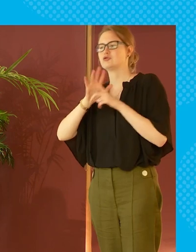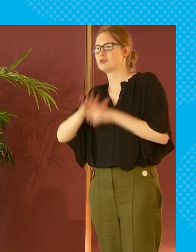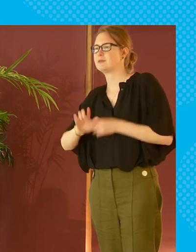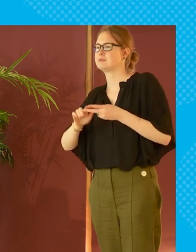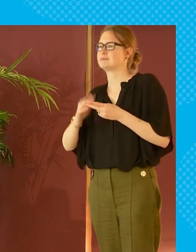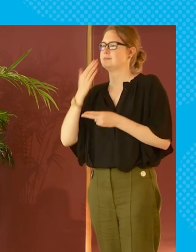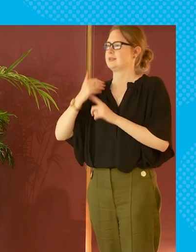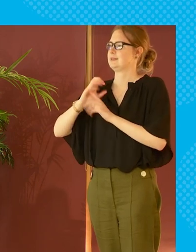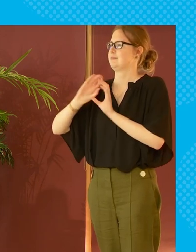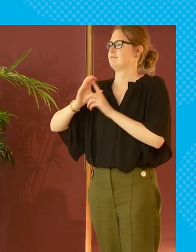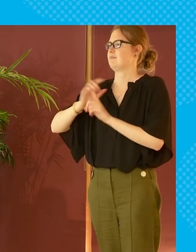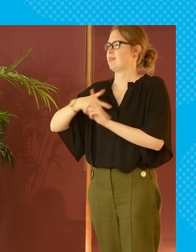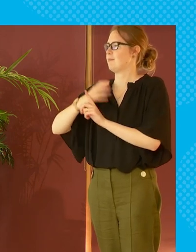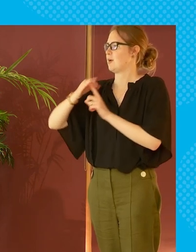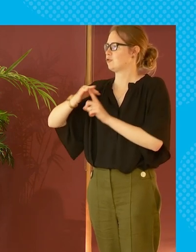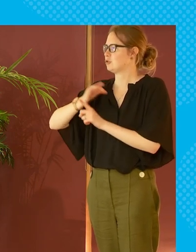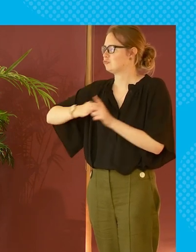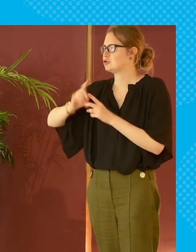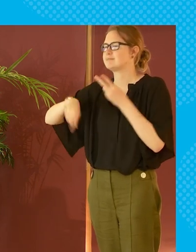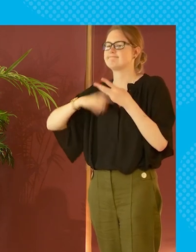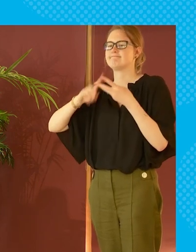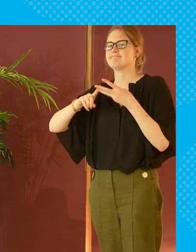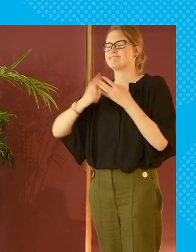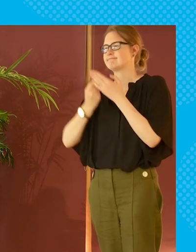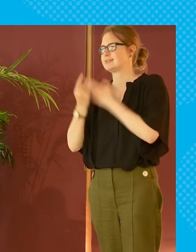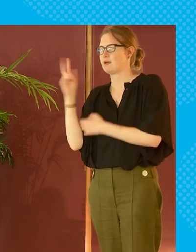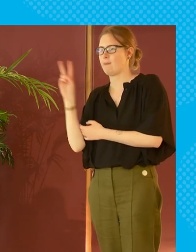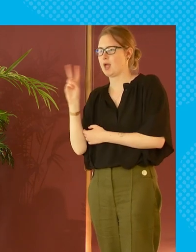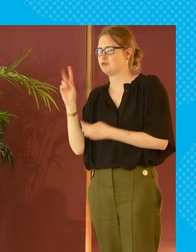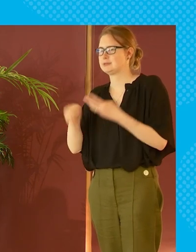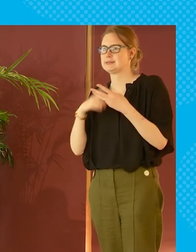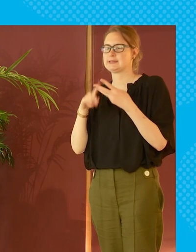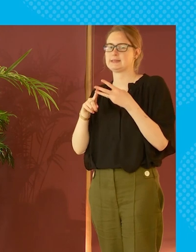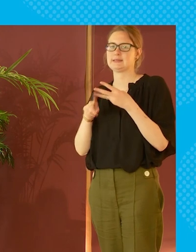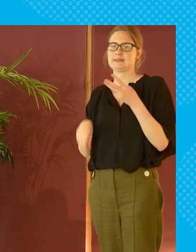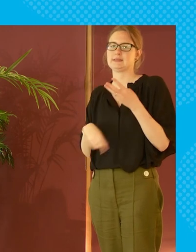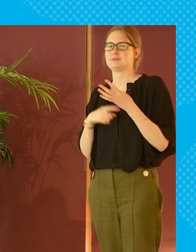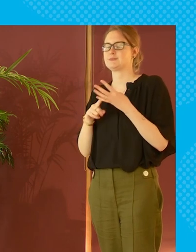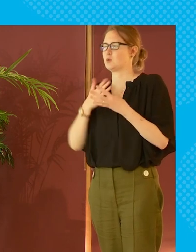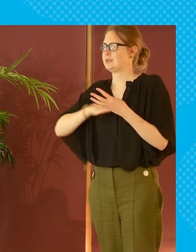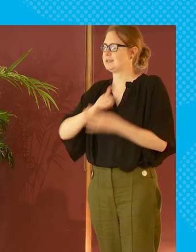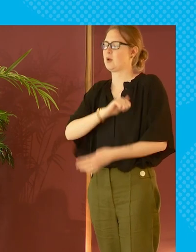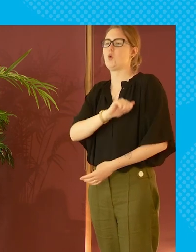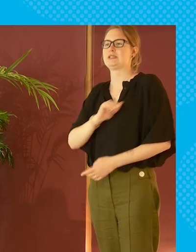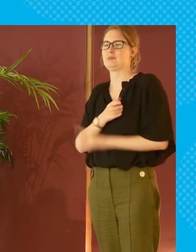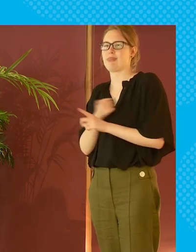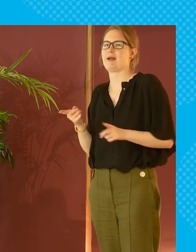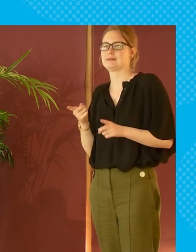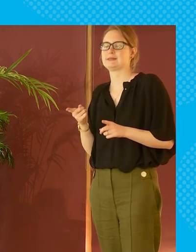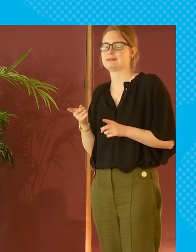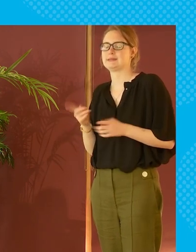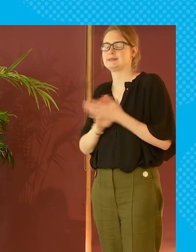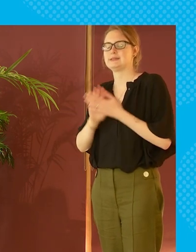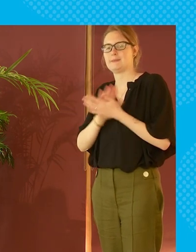discrimination of people from an ethnic minority background whether that's discrimination against single parents whether they're mums or dads and we need to be honest